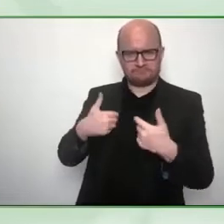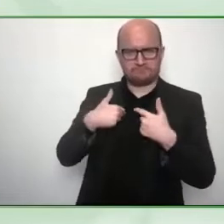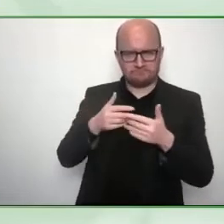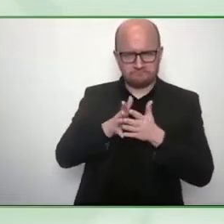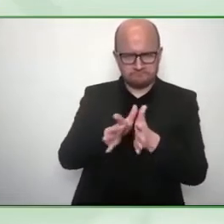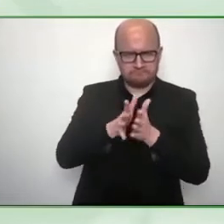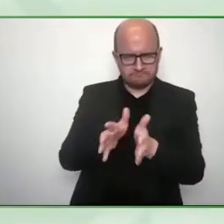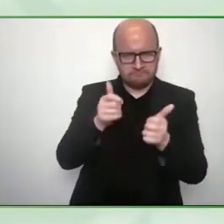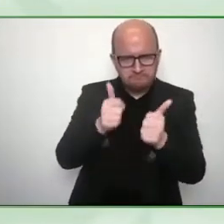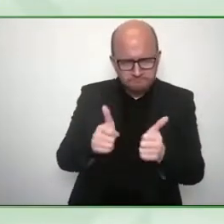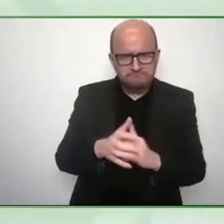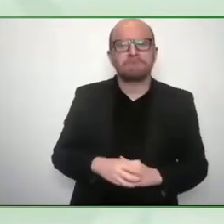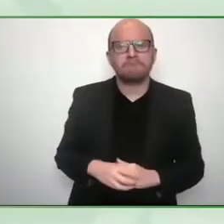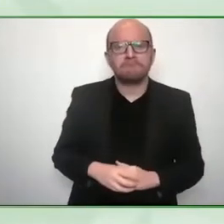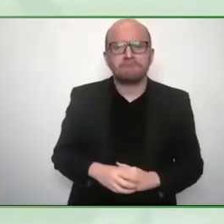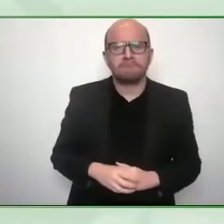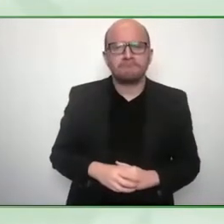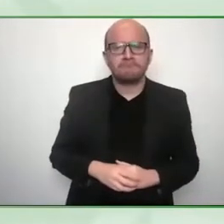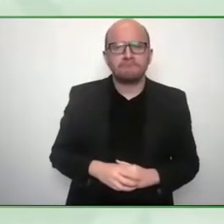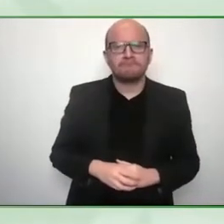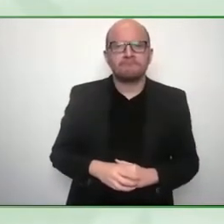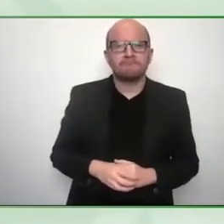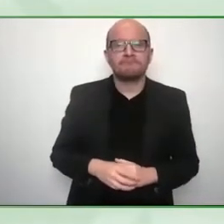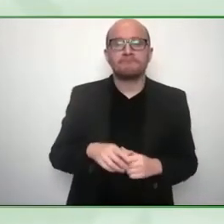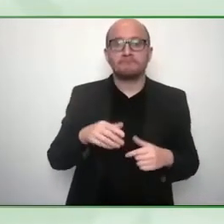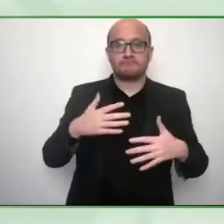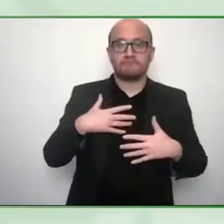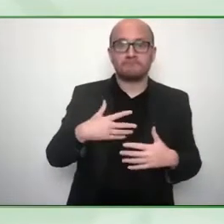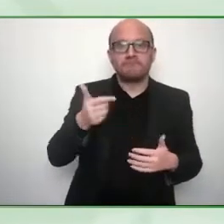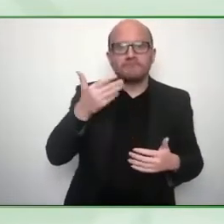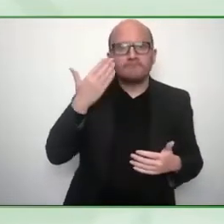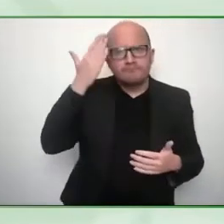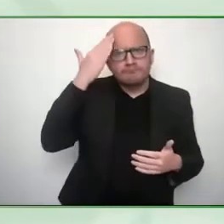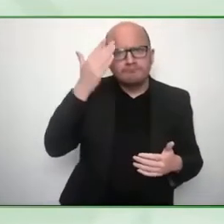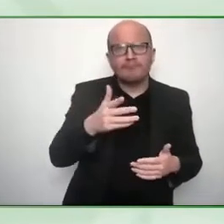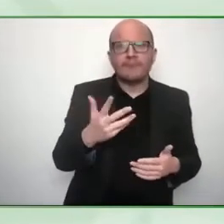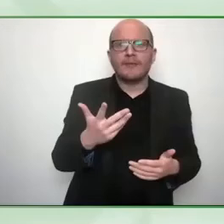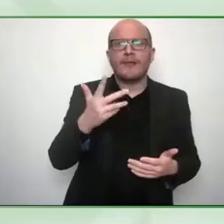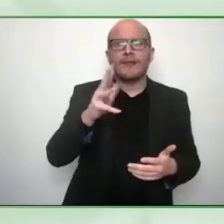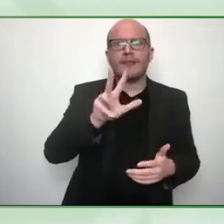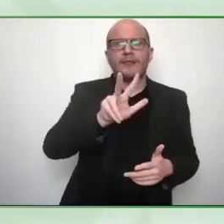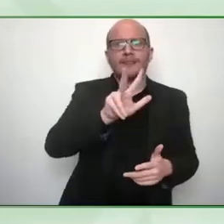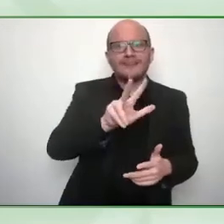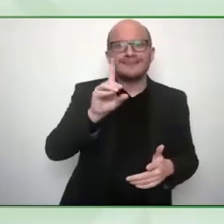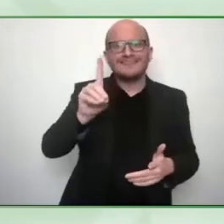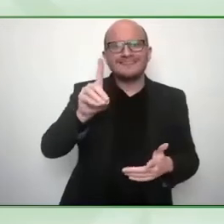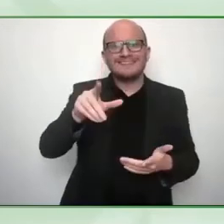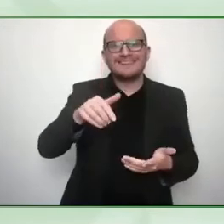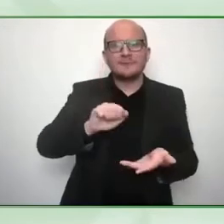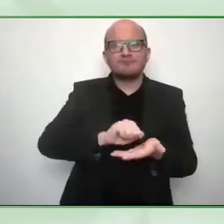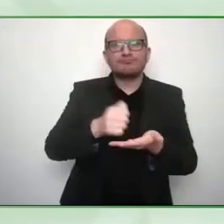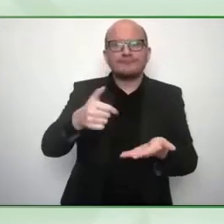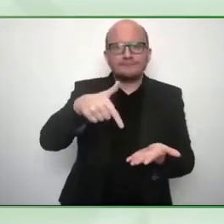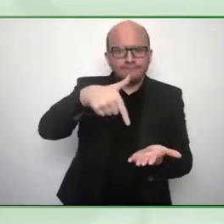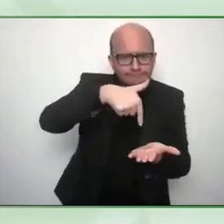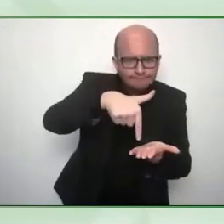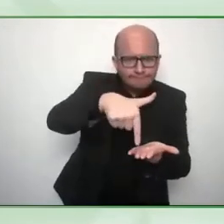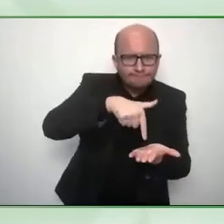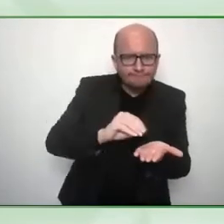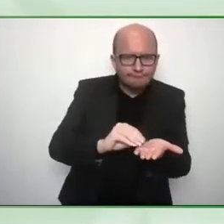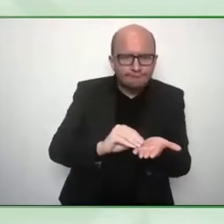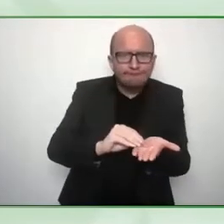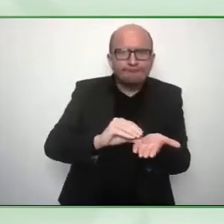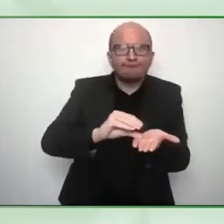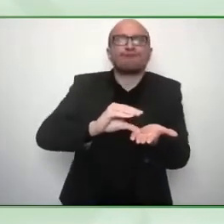to really you know take 3d printing and you apply it to really human needs you know what